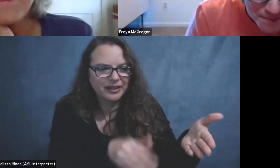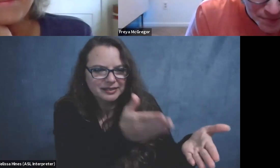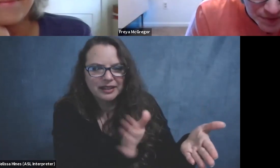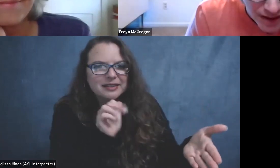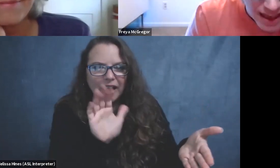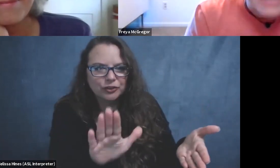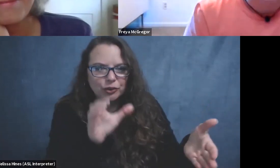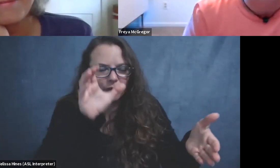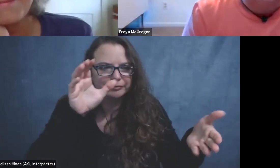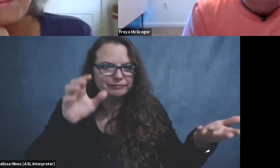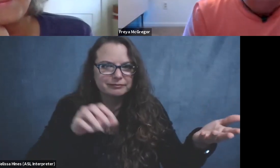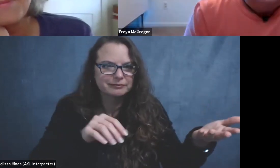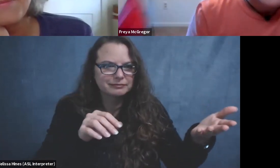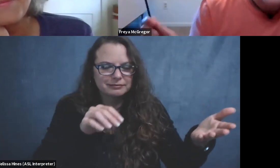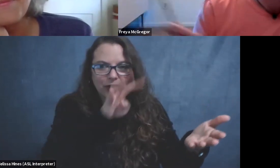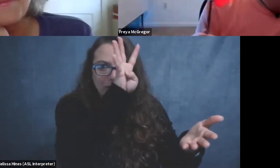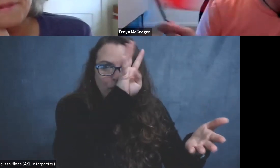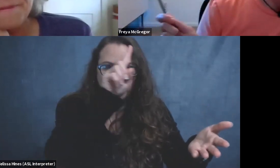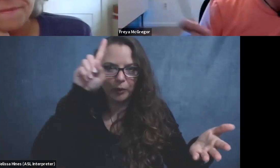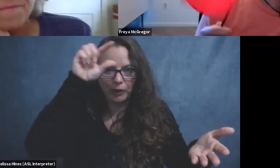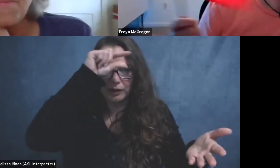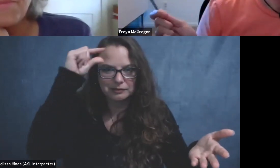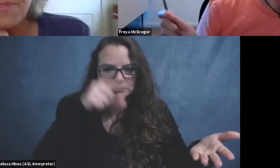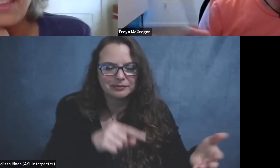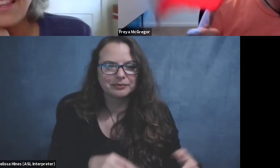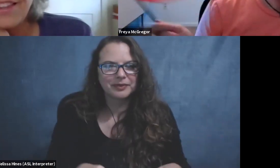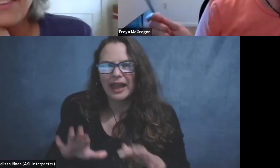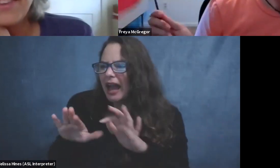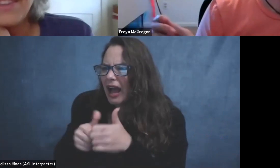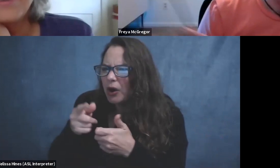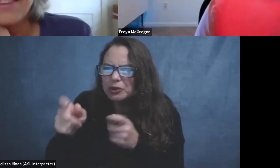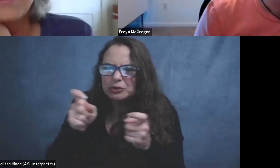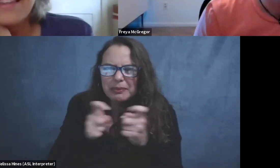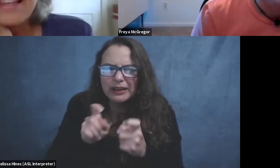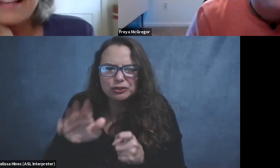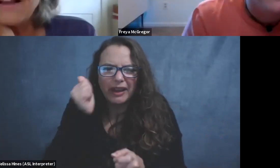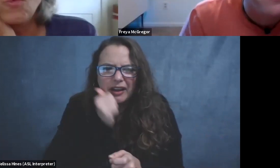Um, and here's another one. How do you even manage in your everyday life?